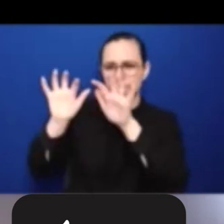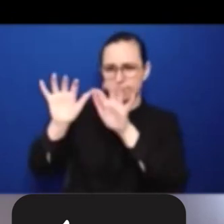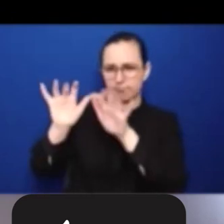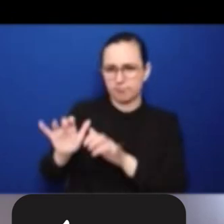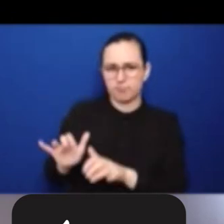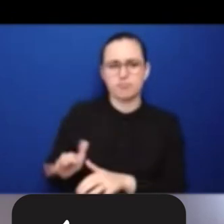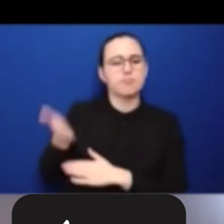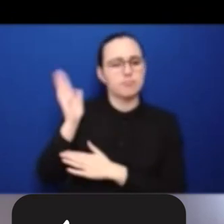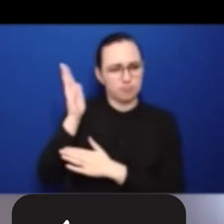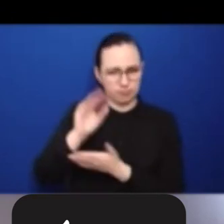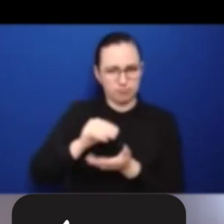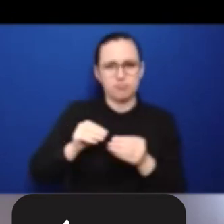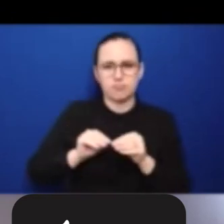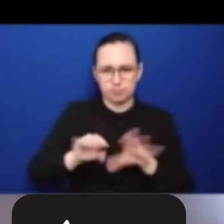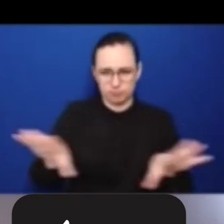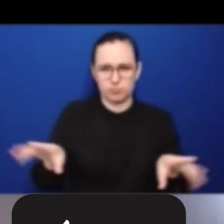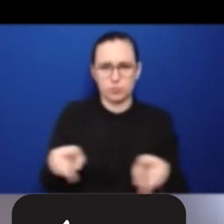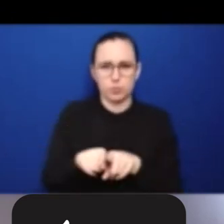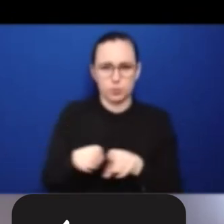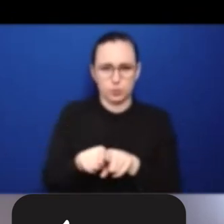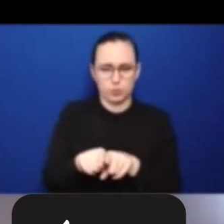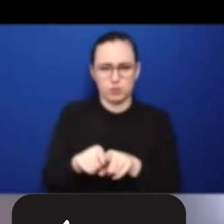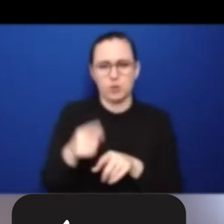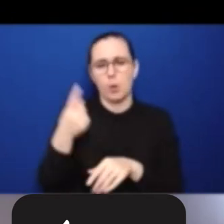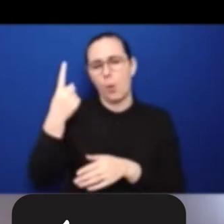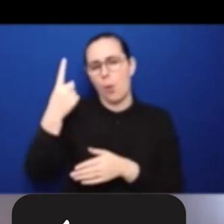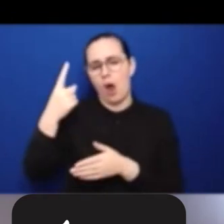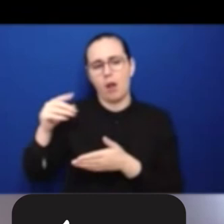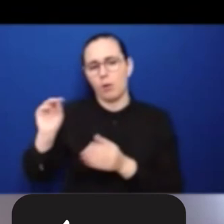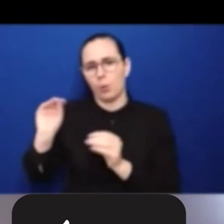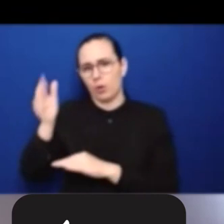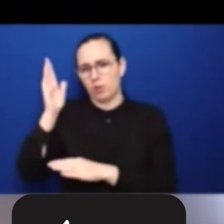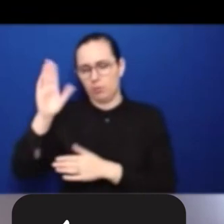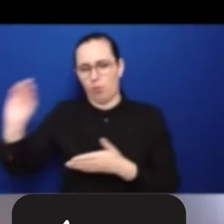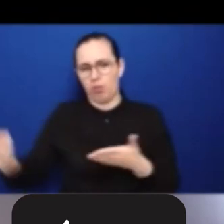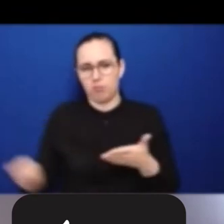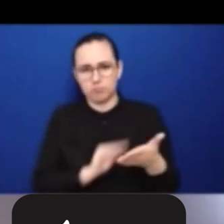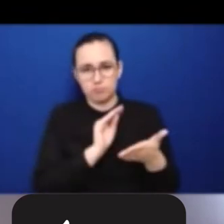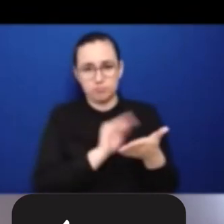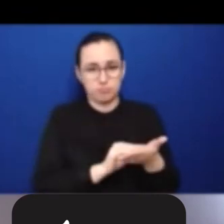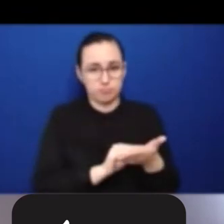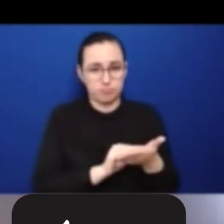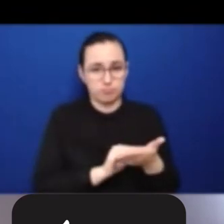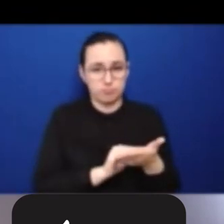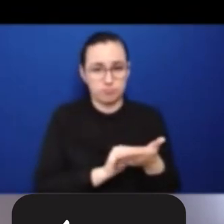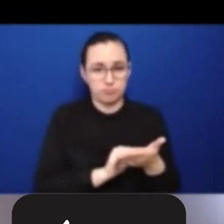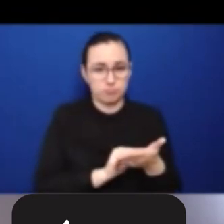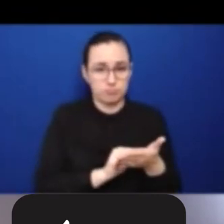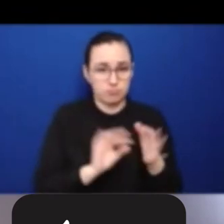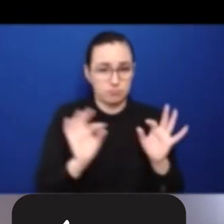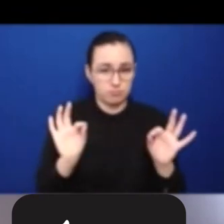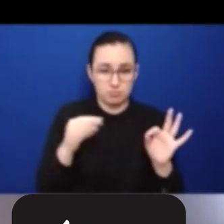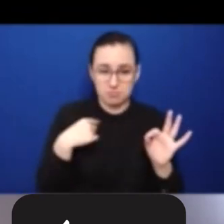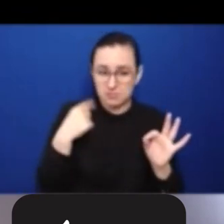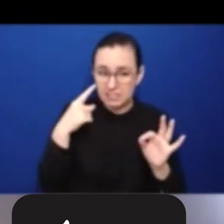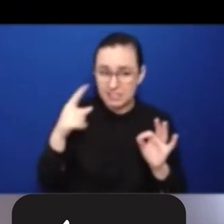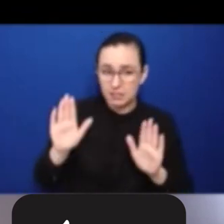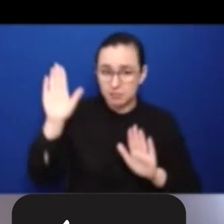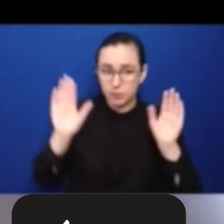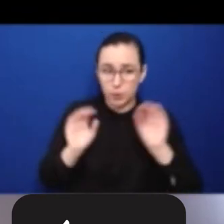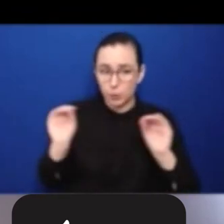could not attend. So, I'm not seeing anyone say anything on the chat.